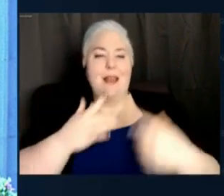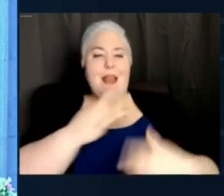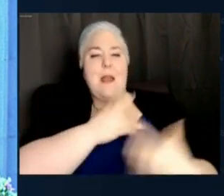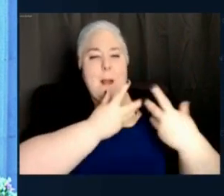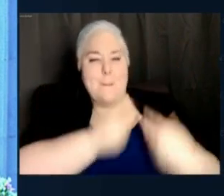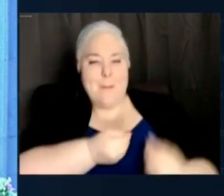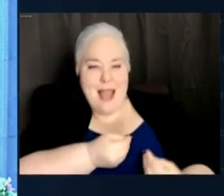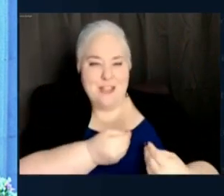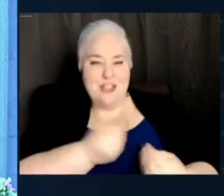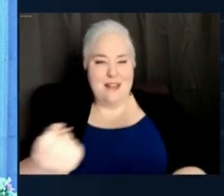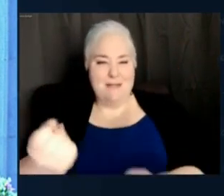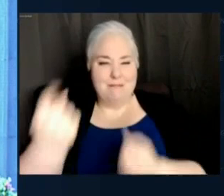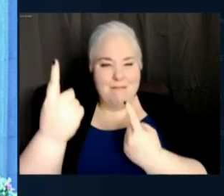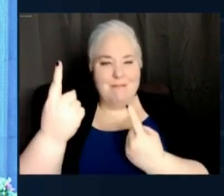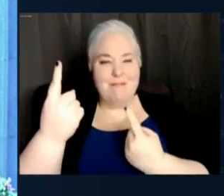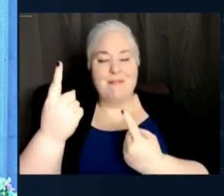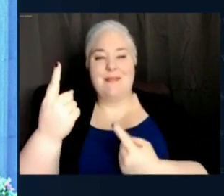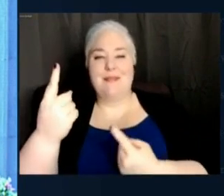transparent,